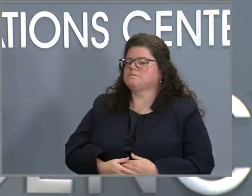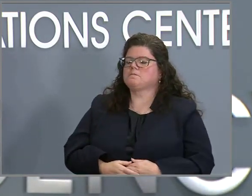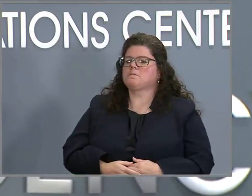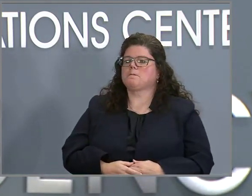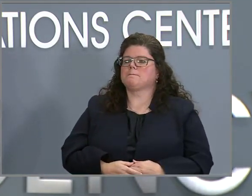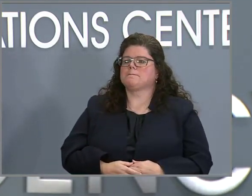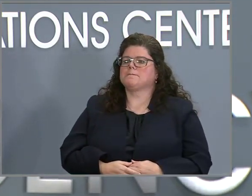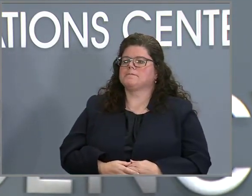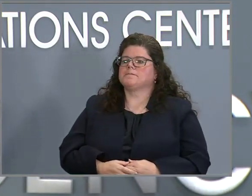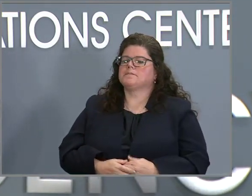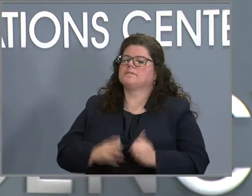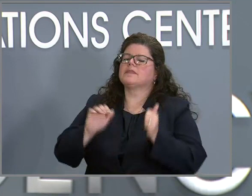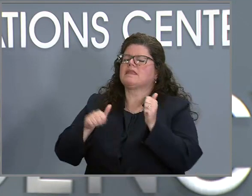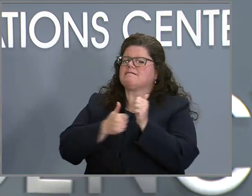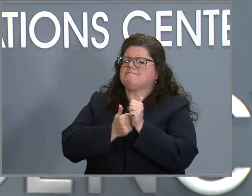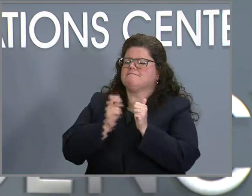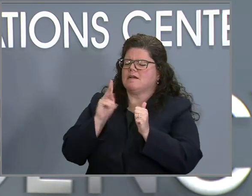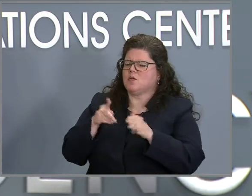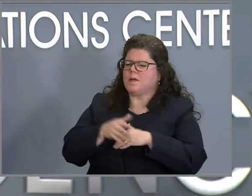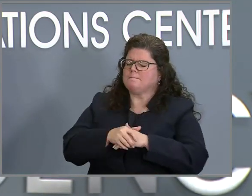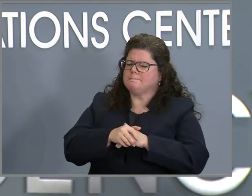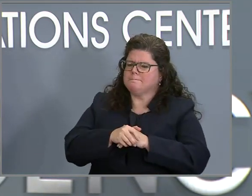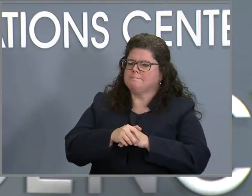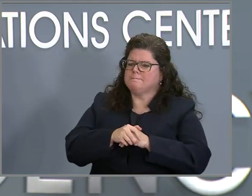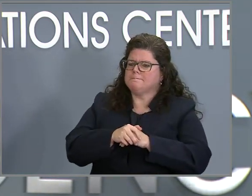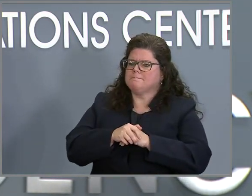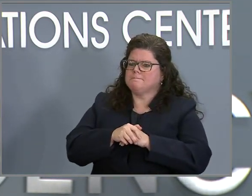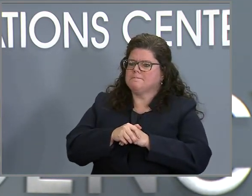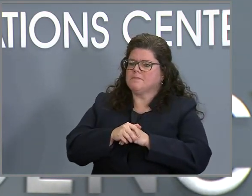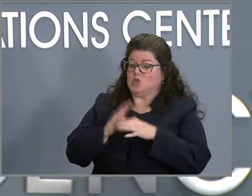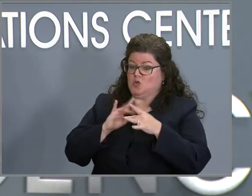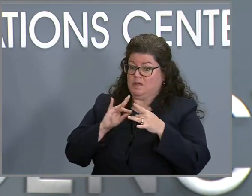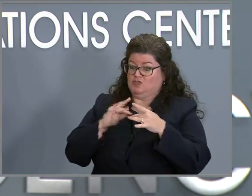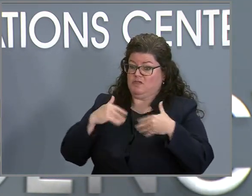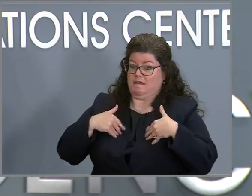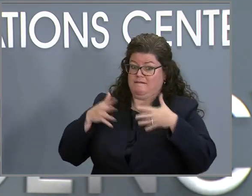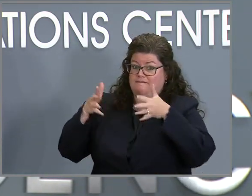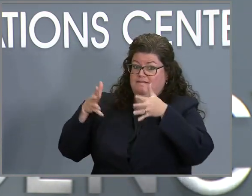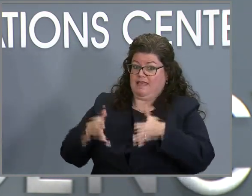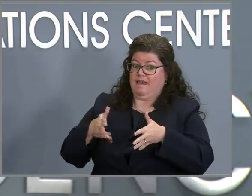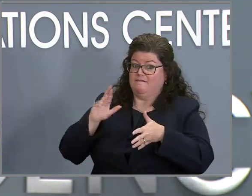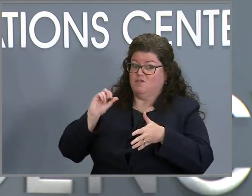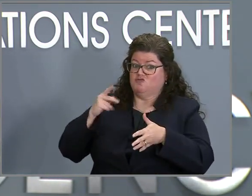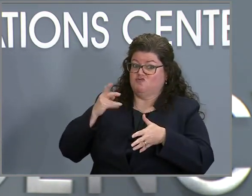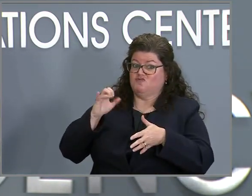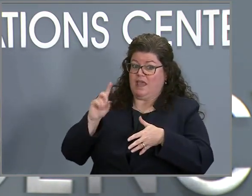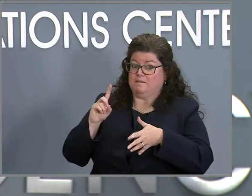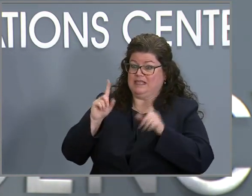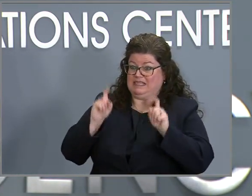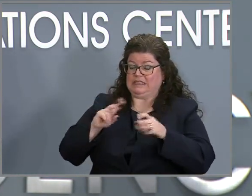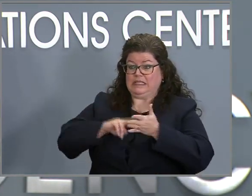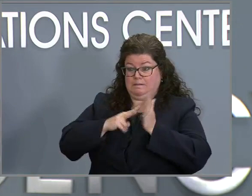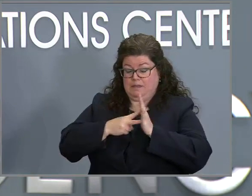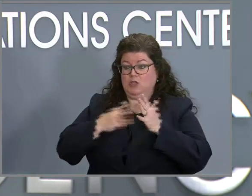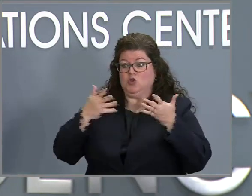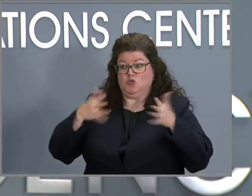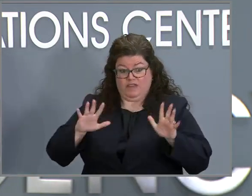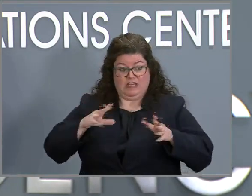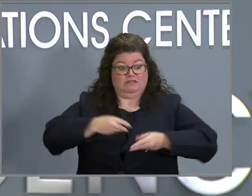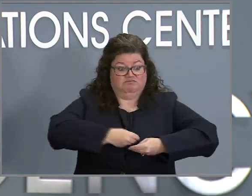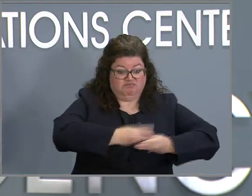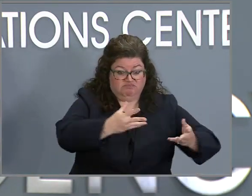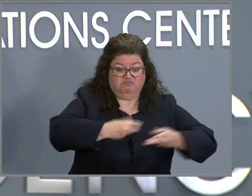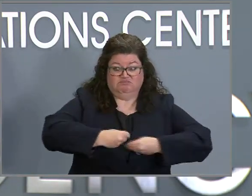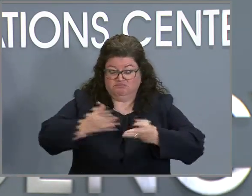Sorry, just to follow up with that, um, you said that you do have some rapid tests. Does that mean you have distributed all of the